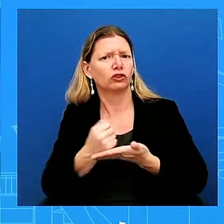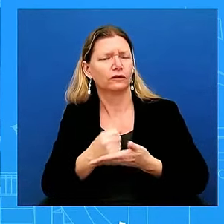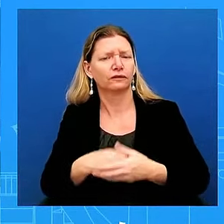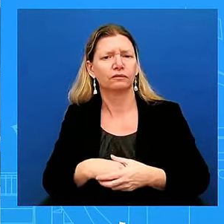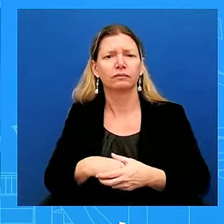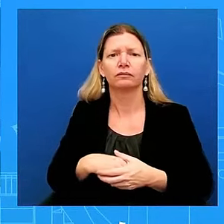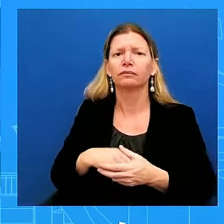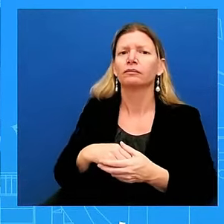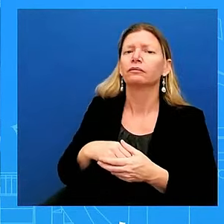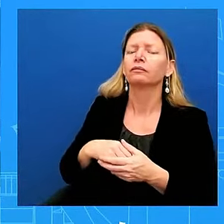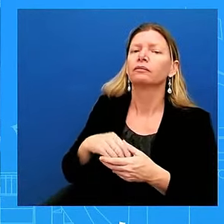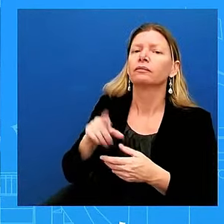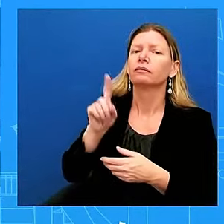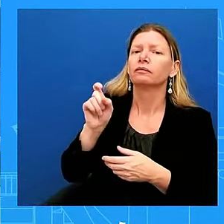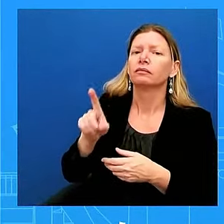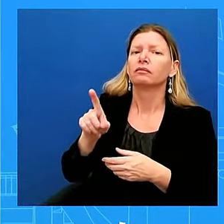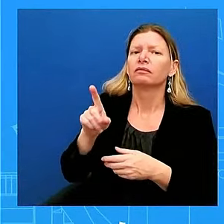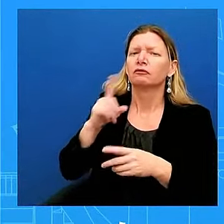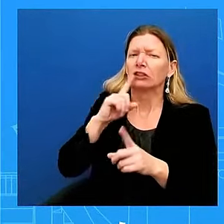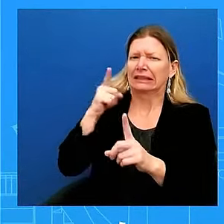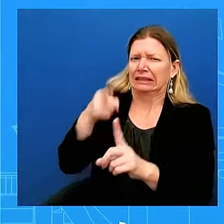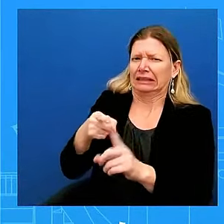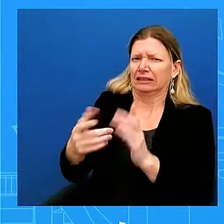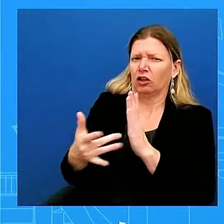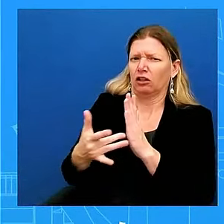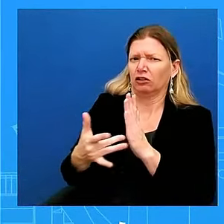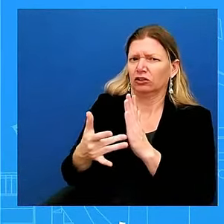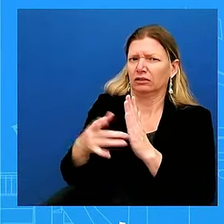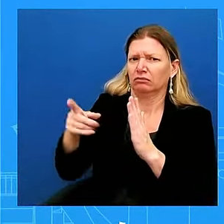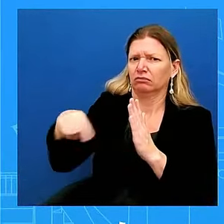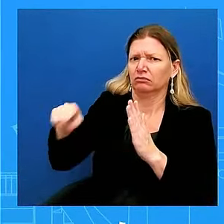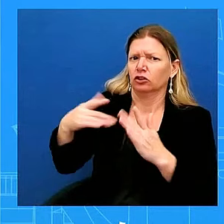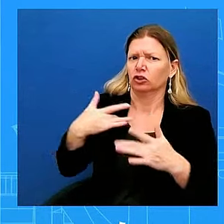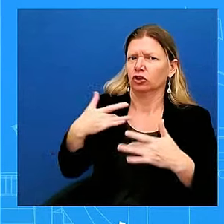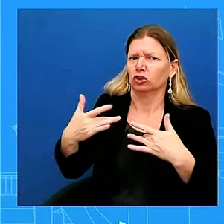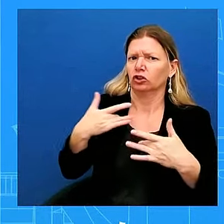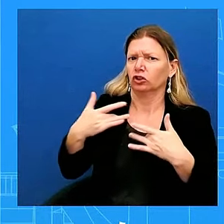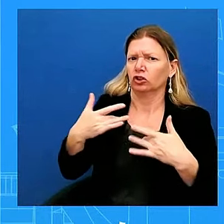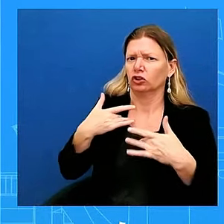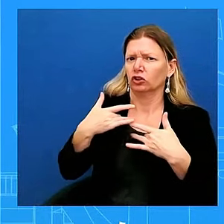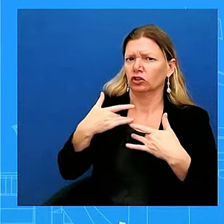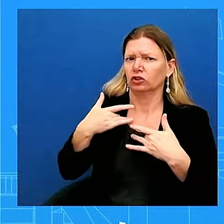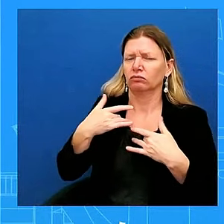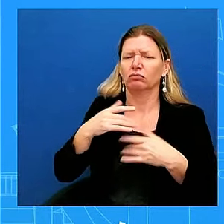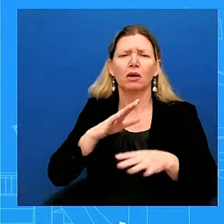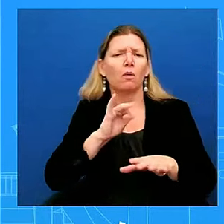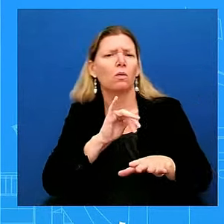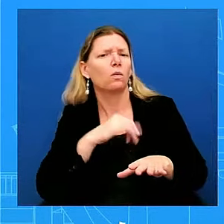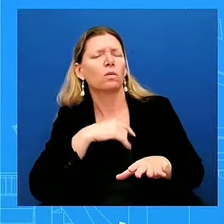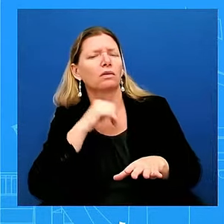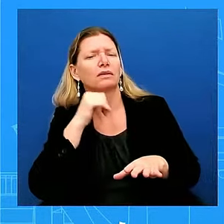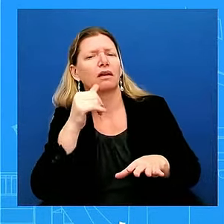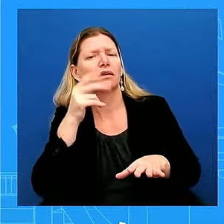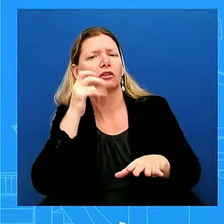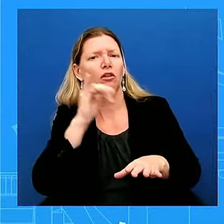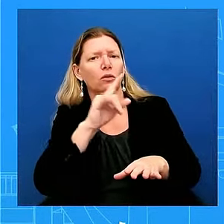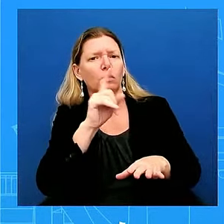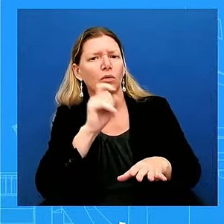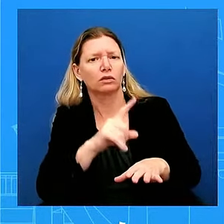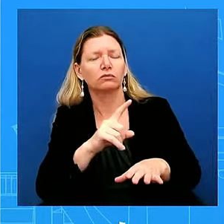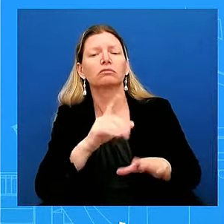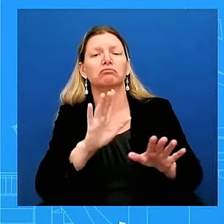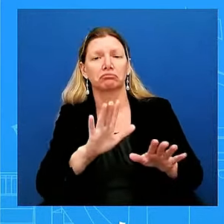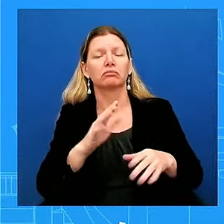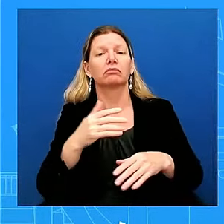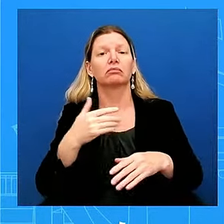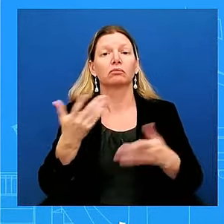I'm not going to get into specifics here. What we believe is that they should get their fair – their fair wages and benefits,